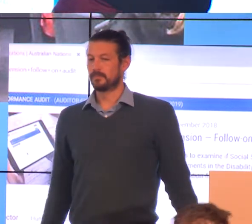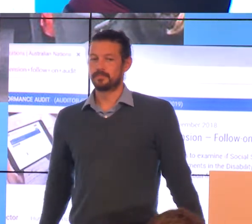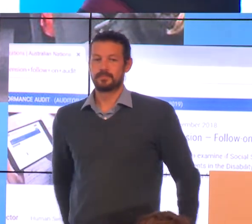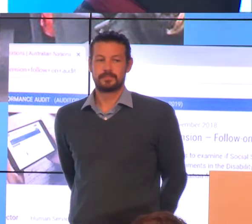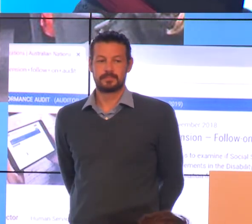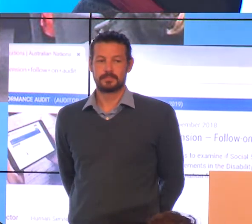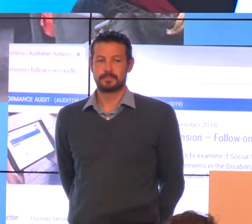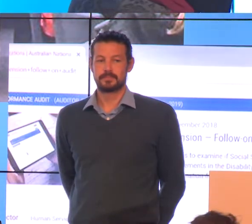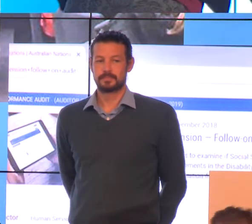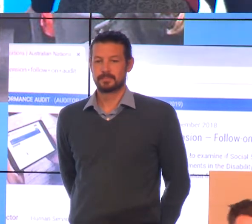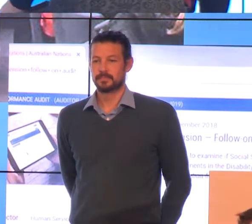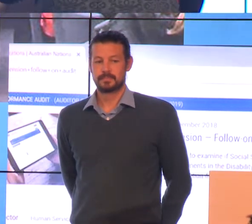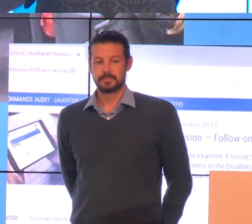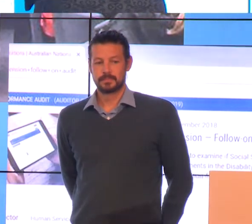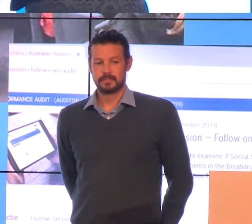Thanks, Wayne.